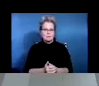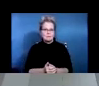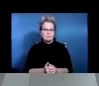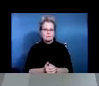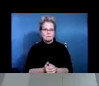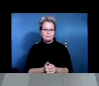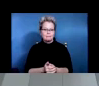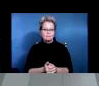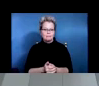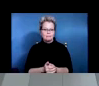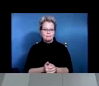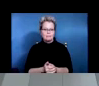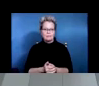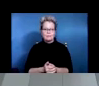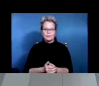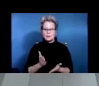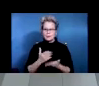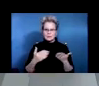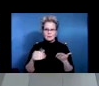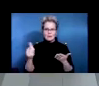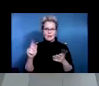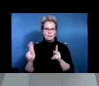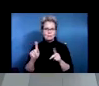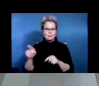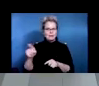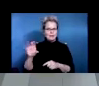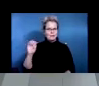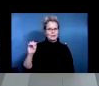also individuals I collaborated with, um,